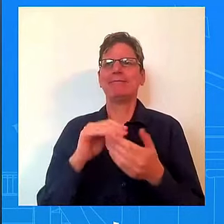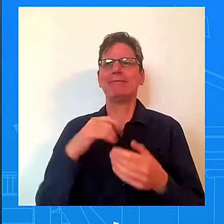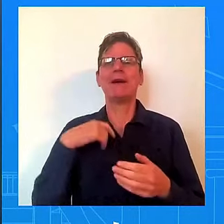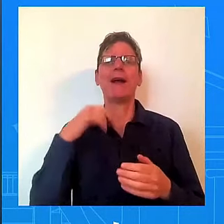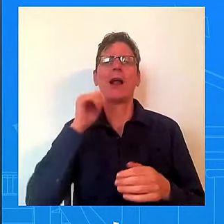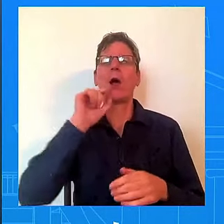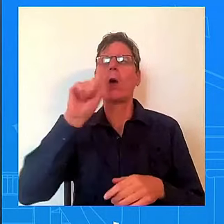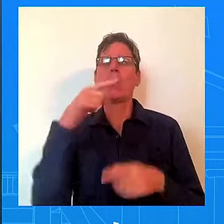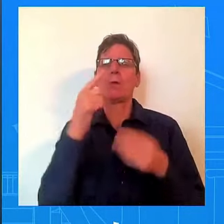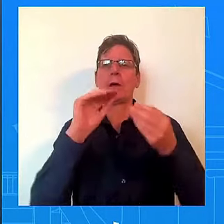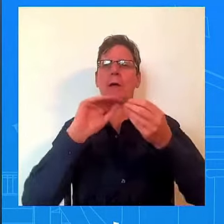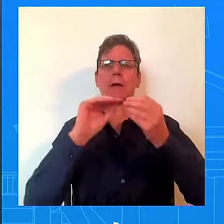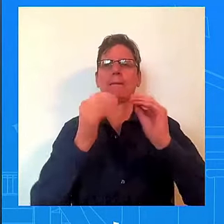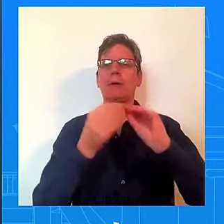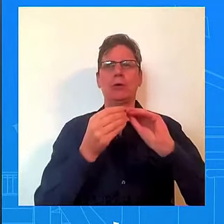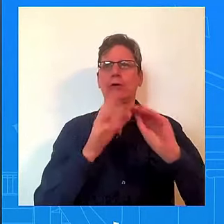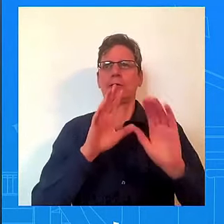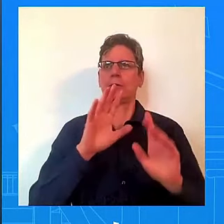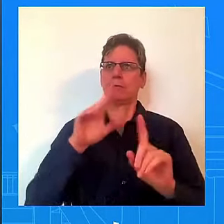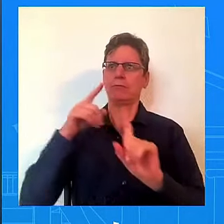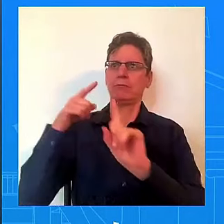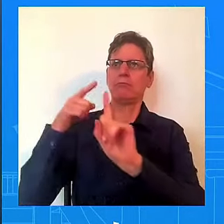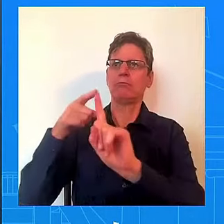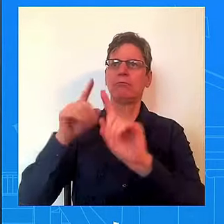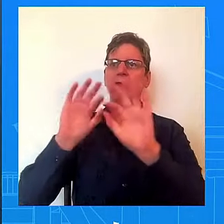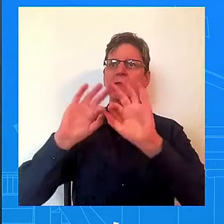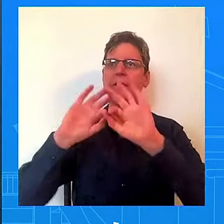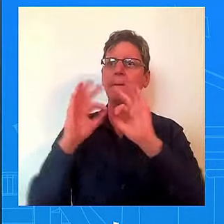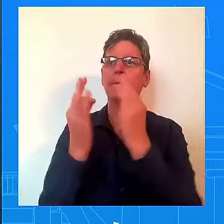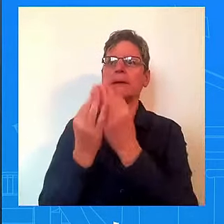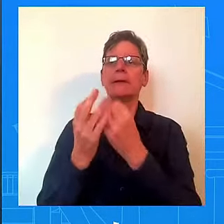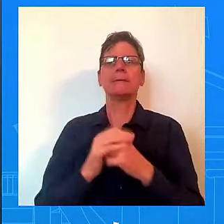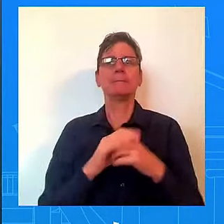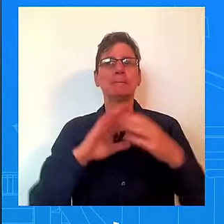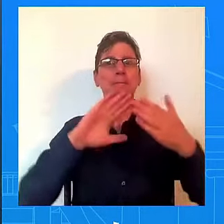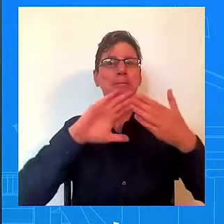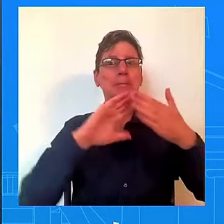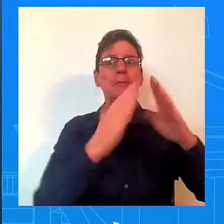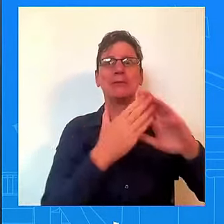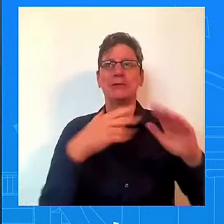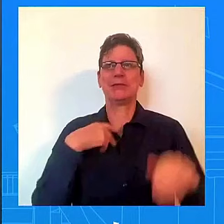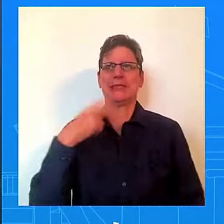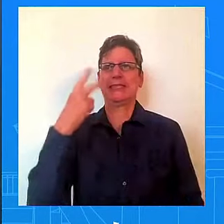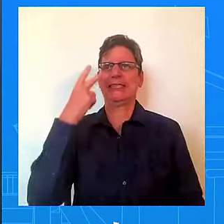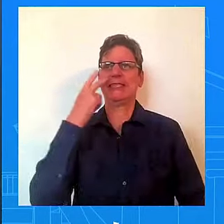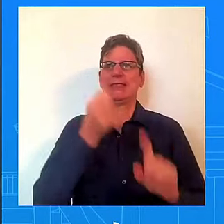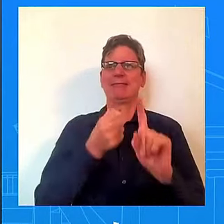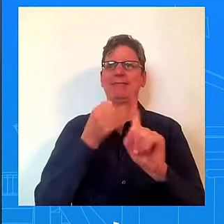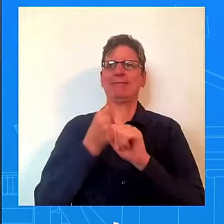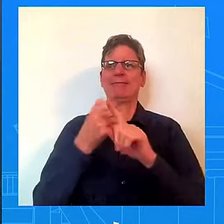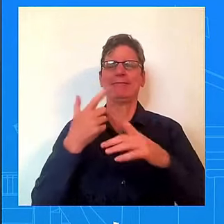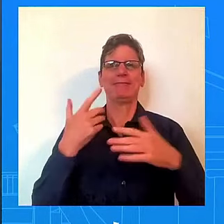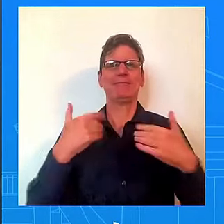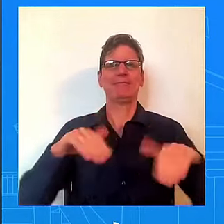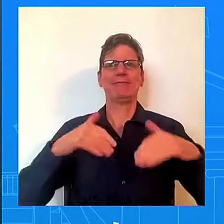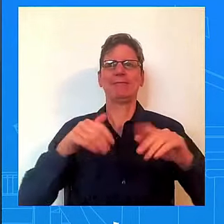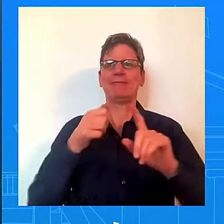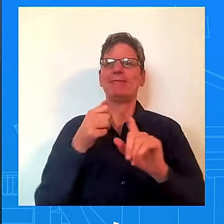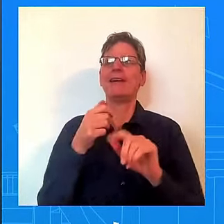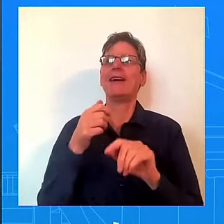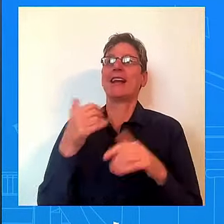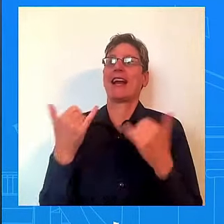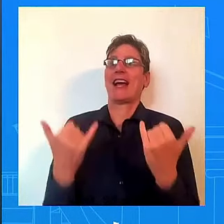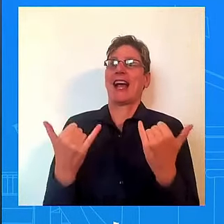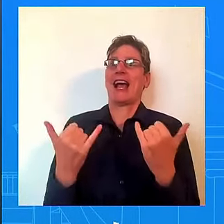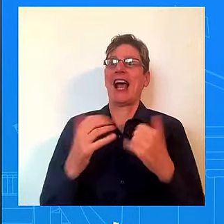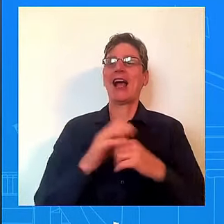progress and seeing hope. When I went to Wausau, Wisconsin, for instance, I joined the Pfau family in front of their home home that they've